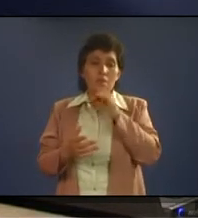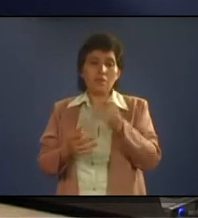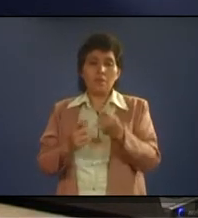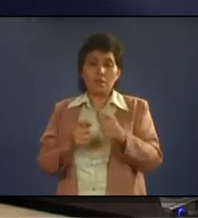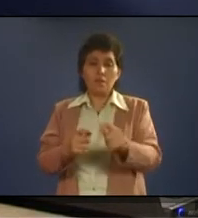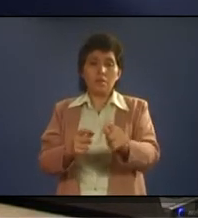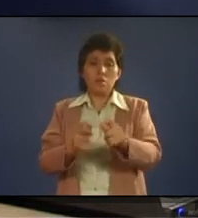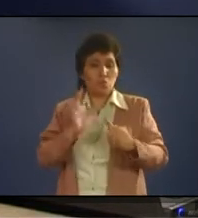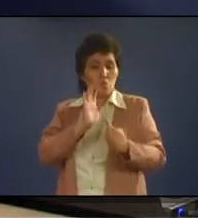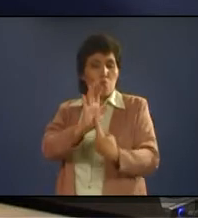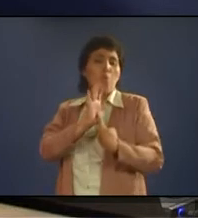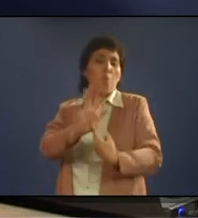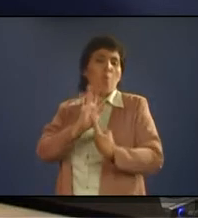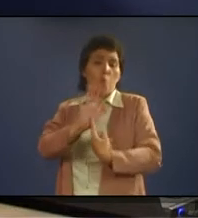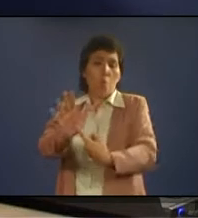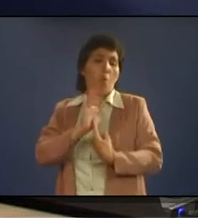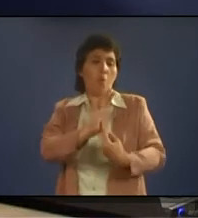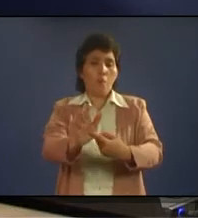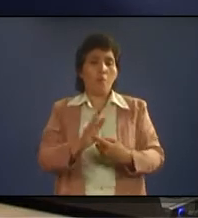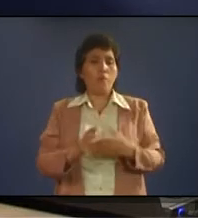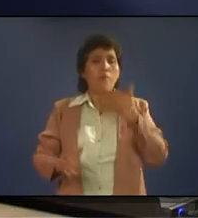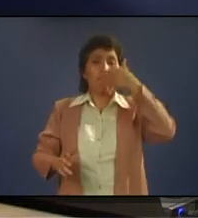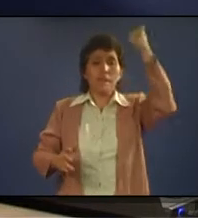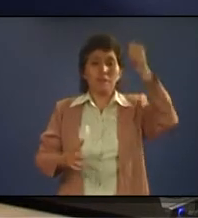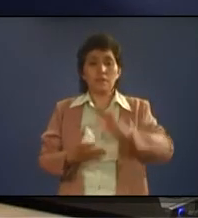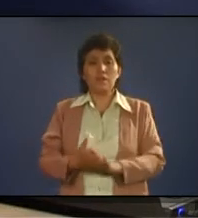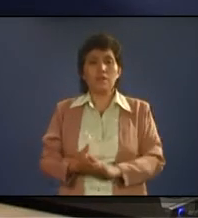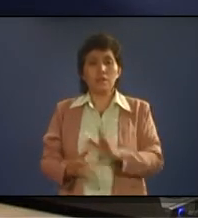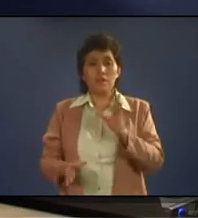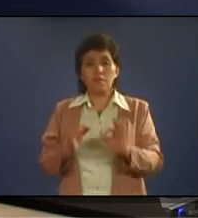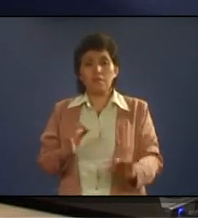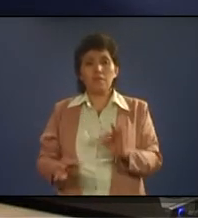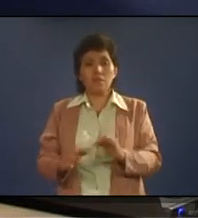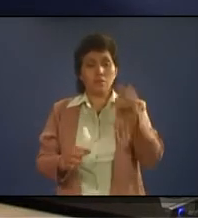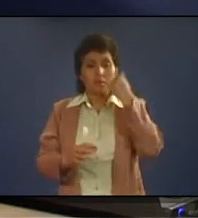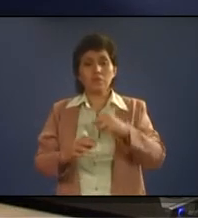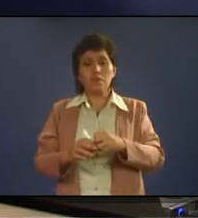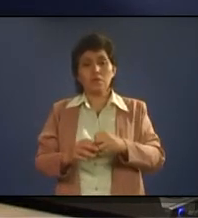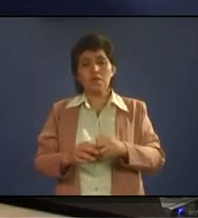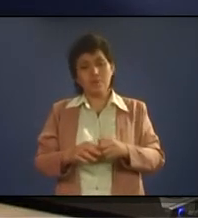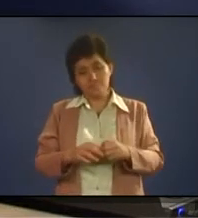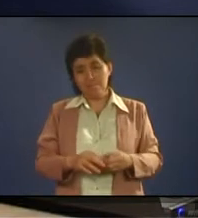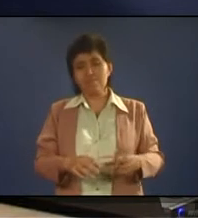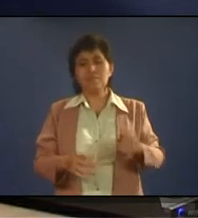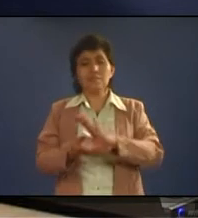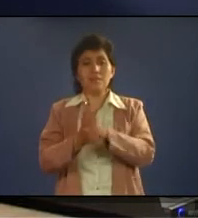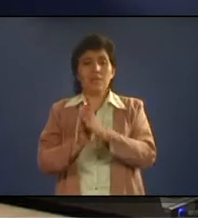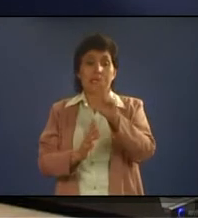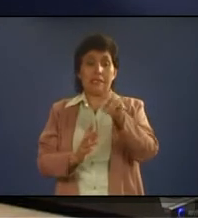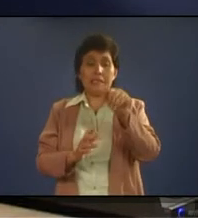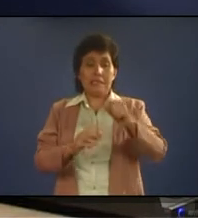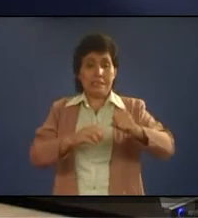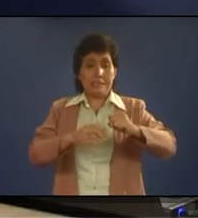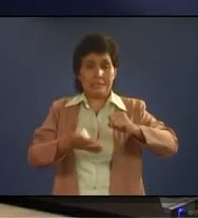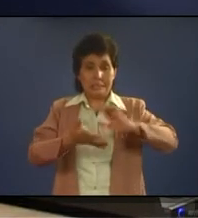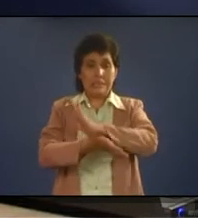just, it will affect you in terms of feelings and you get excited and worried, okay? And then that